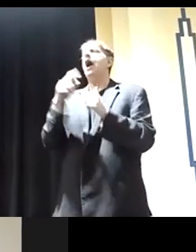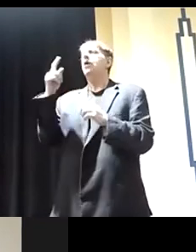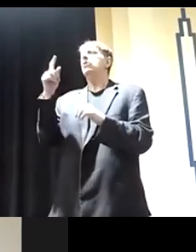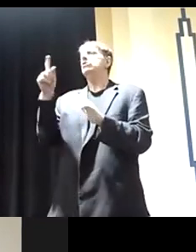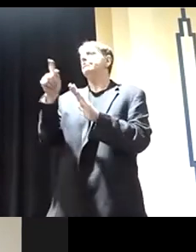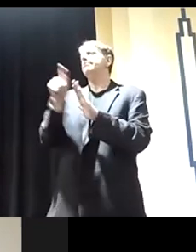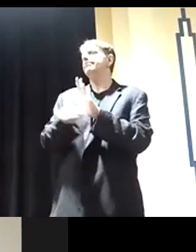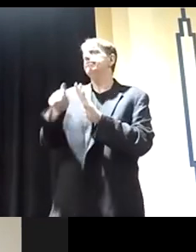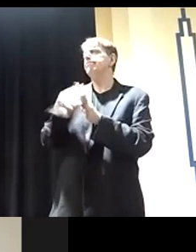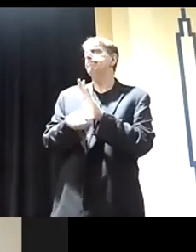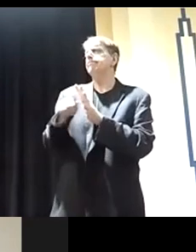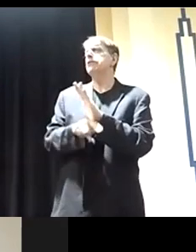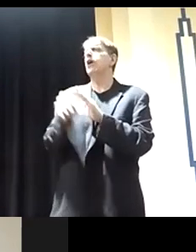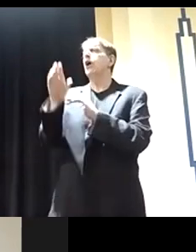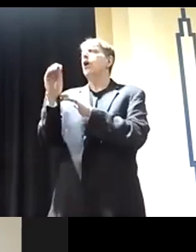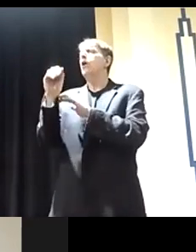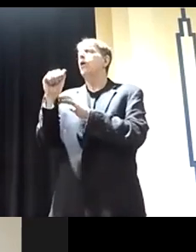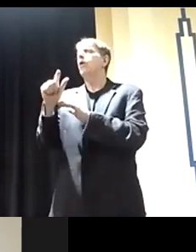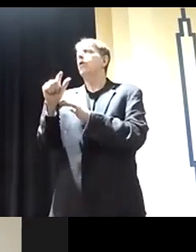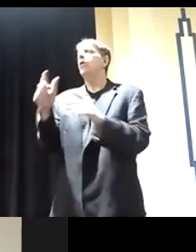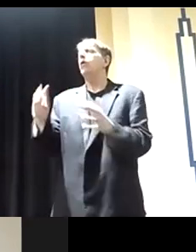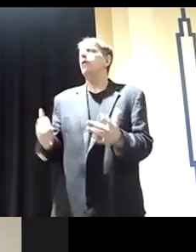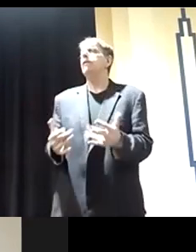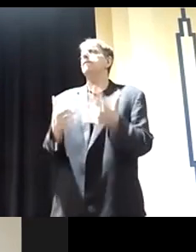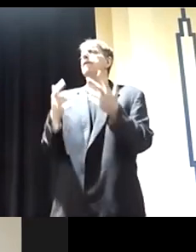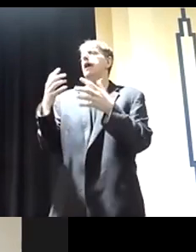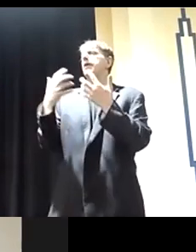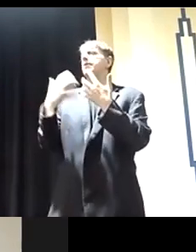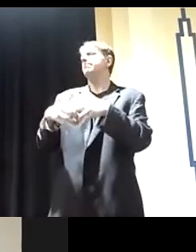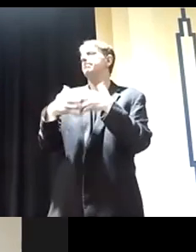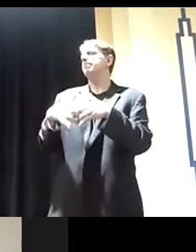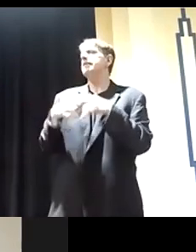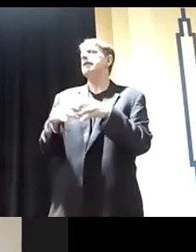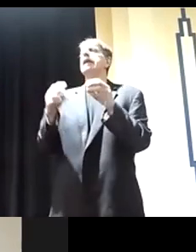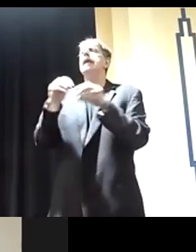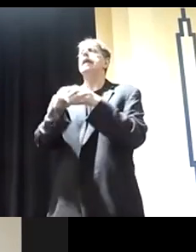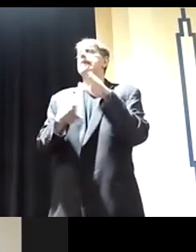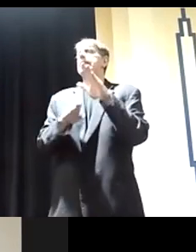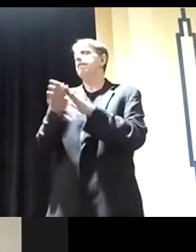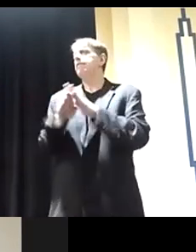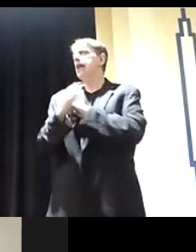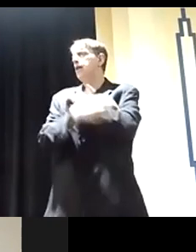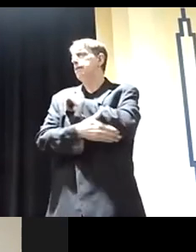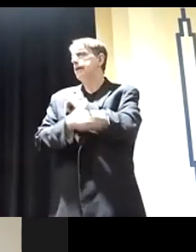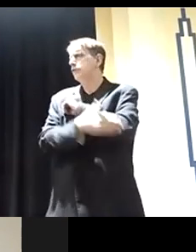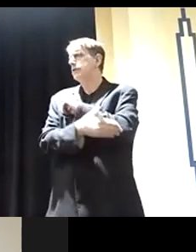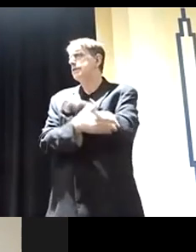the proliferation of coal fired power plants in developing countries? I would